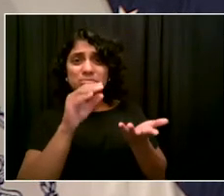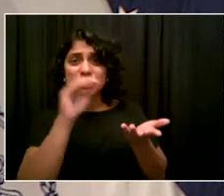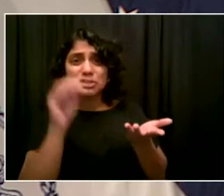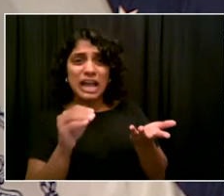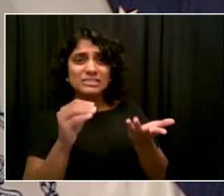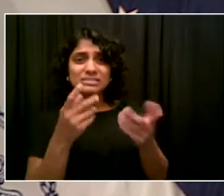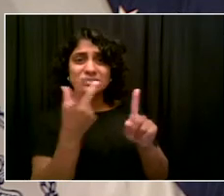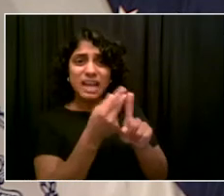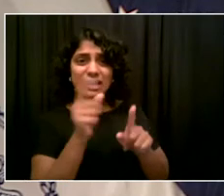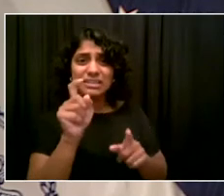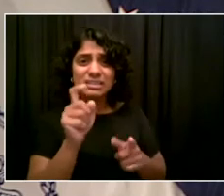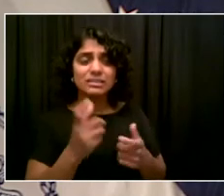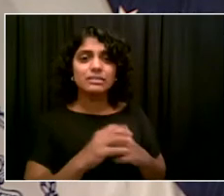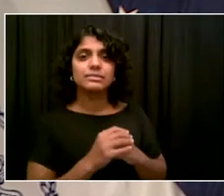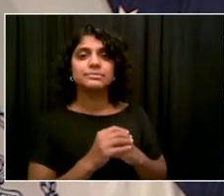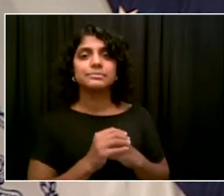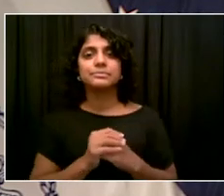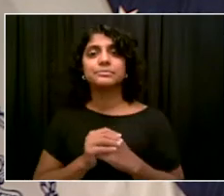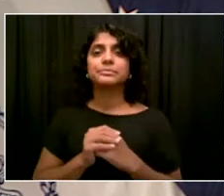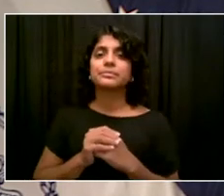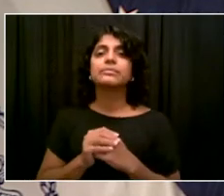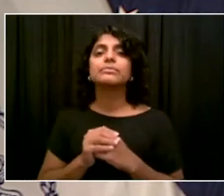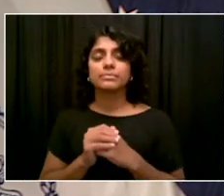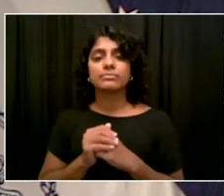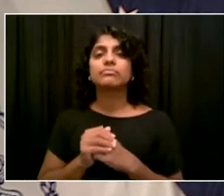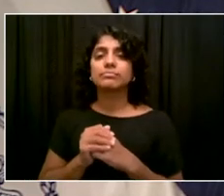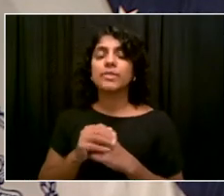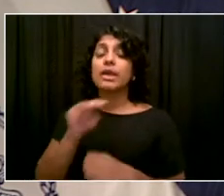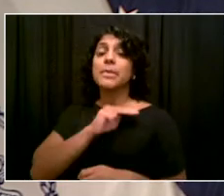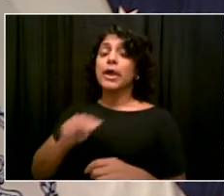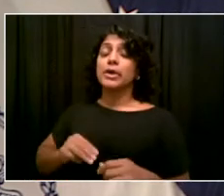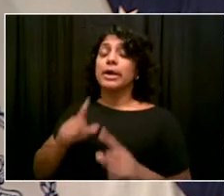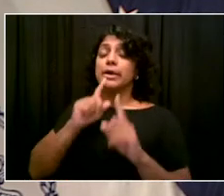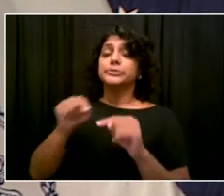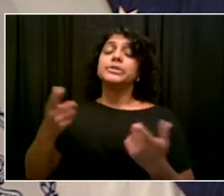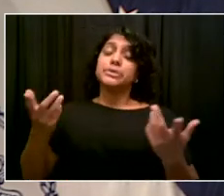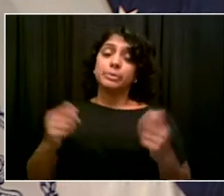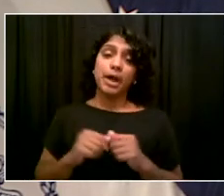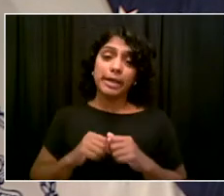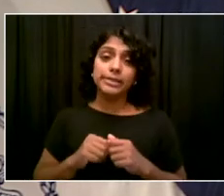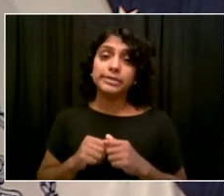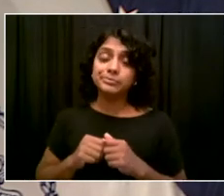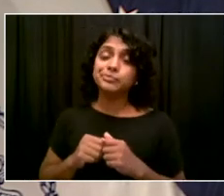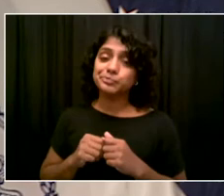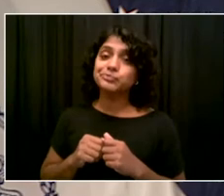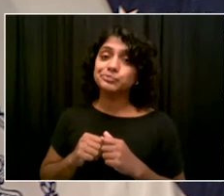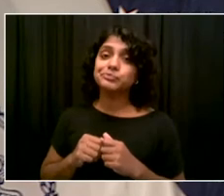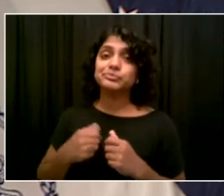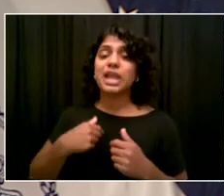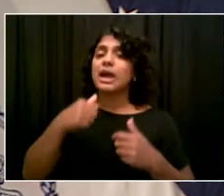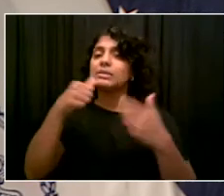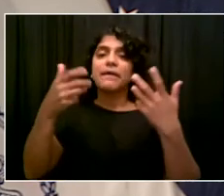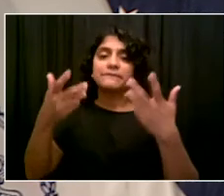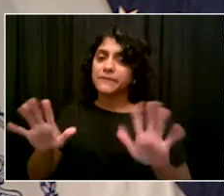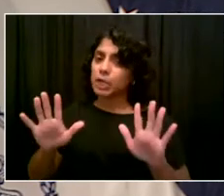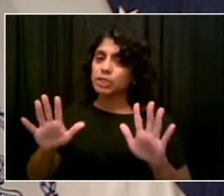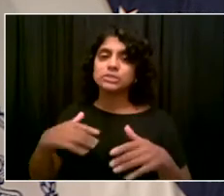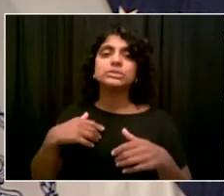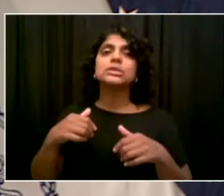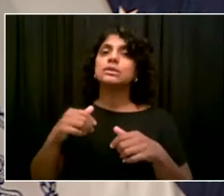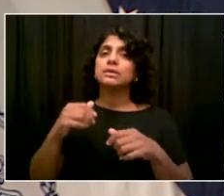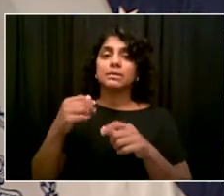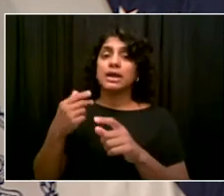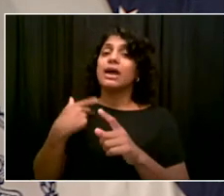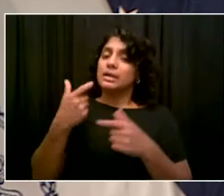Bob, look, we've got a lot of work to do. Now, 9.6 million vaccinations so far. Clearly,